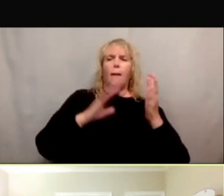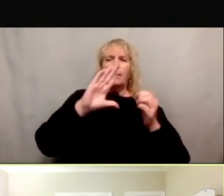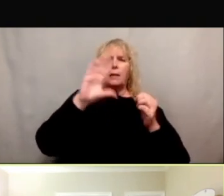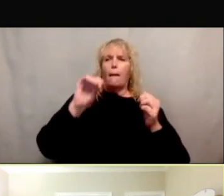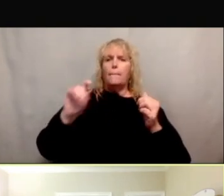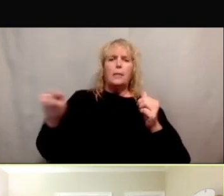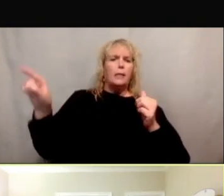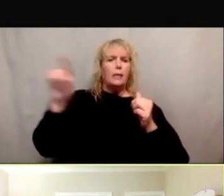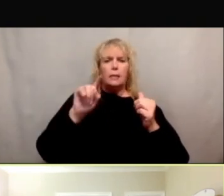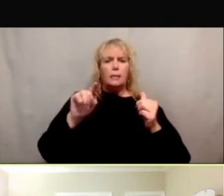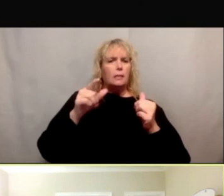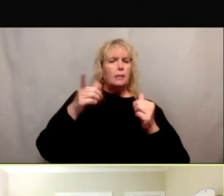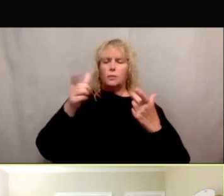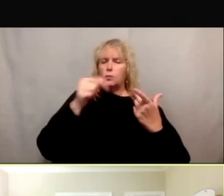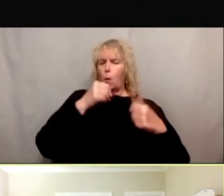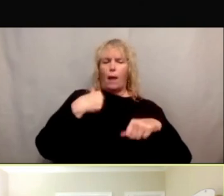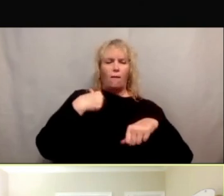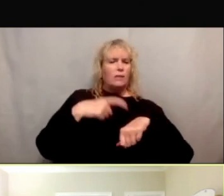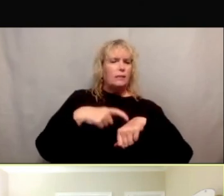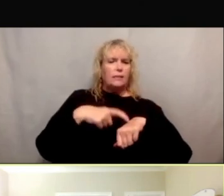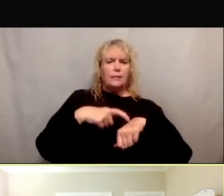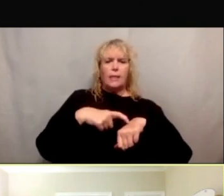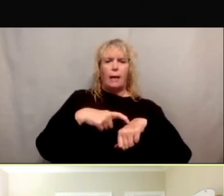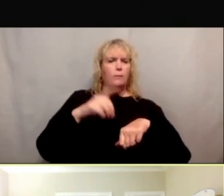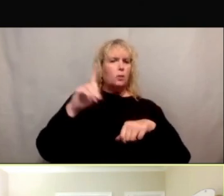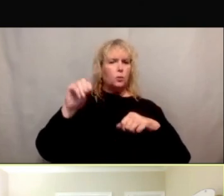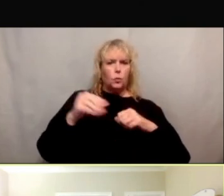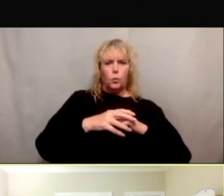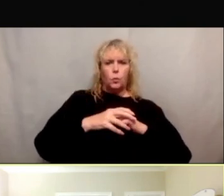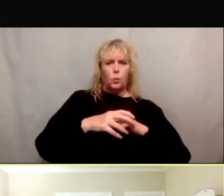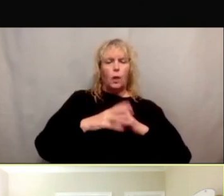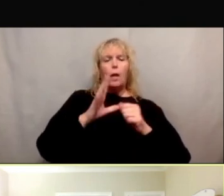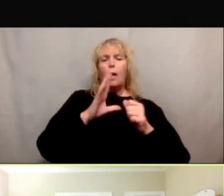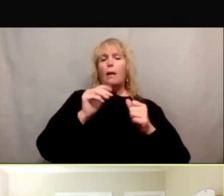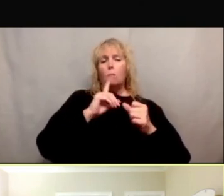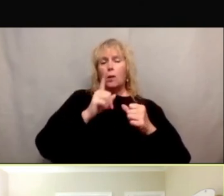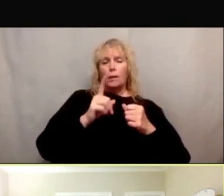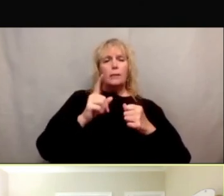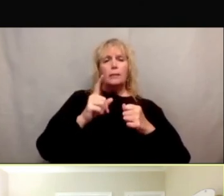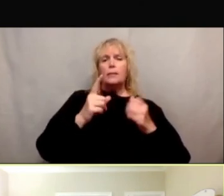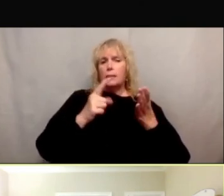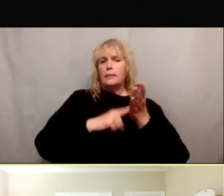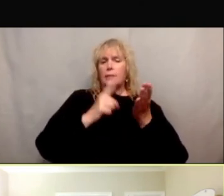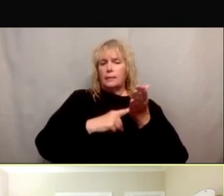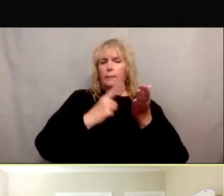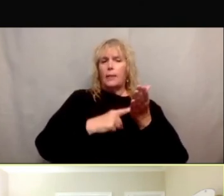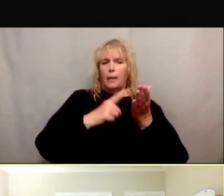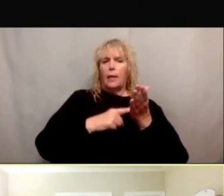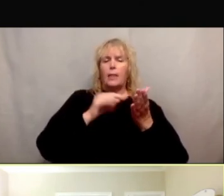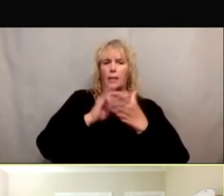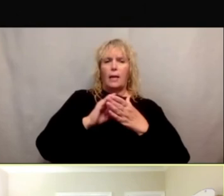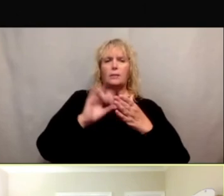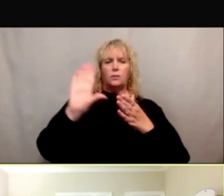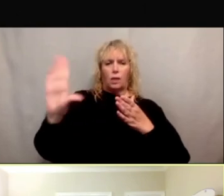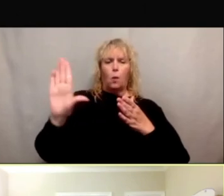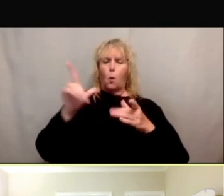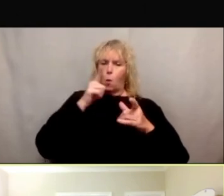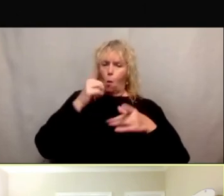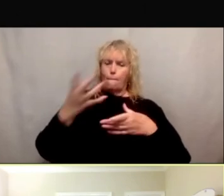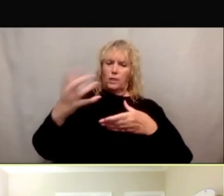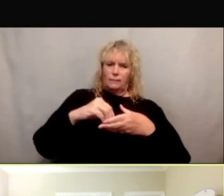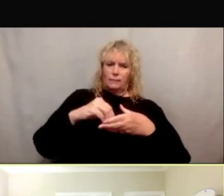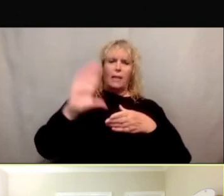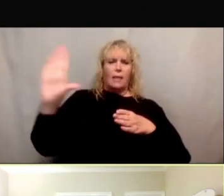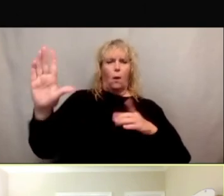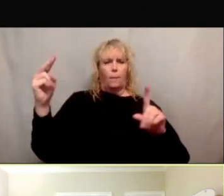organizations wouldn't have time to do. And sometimes that's the participants perspective. So I think